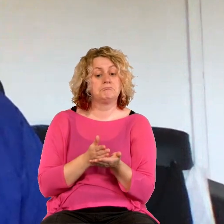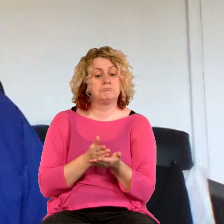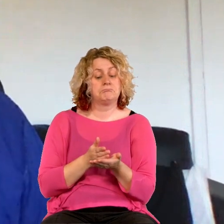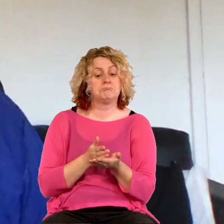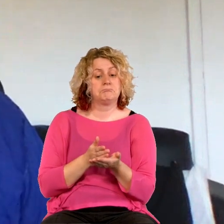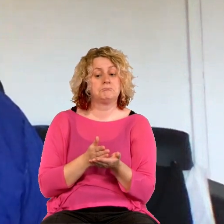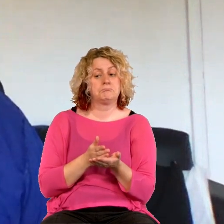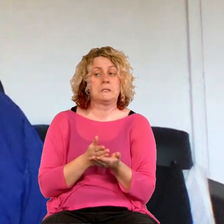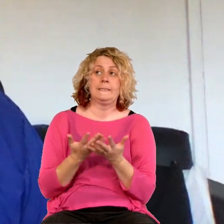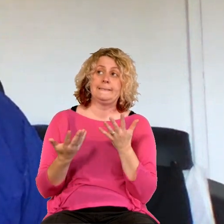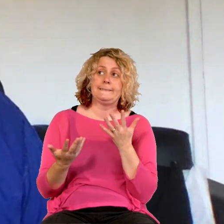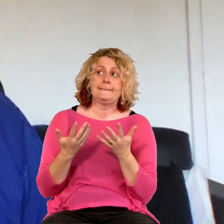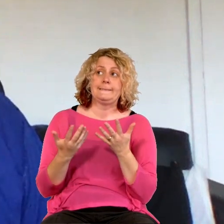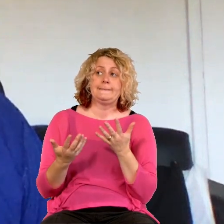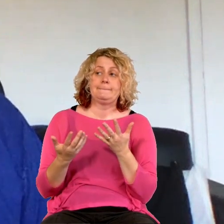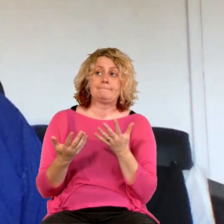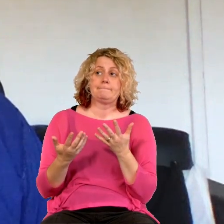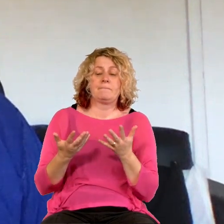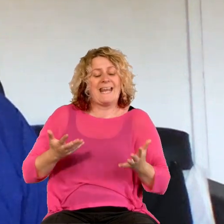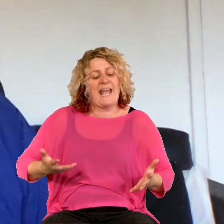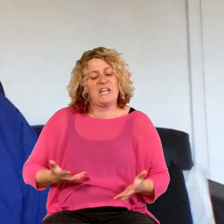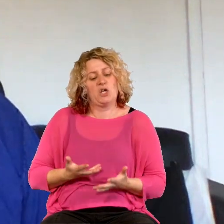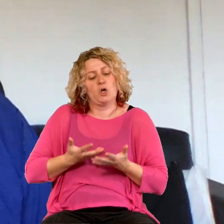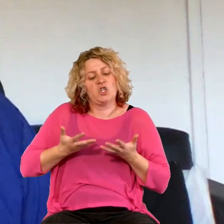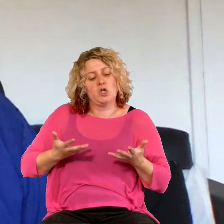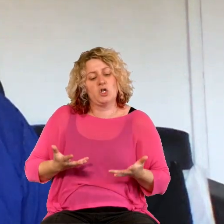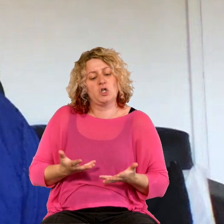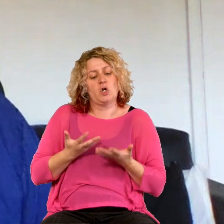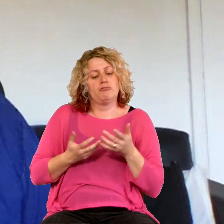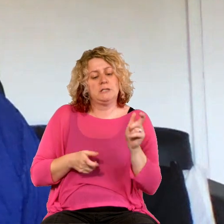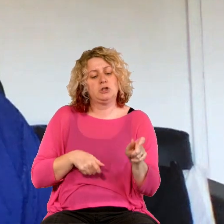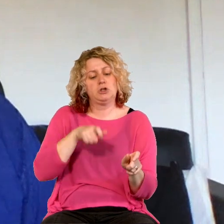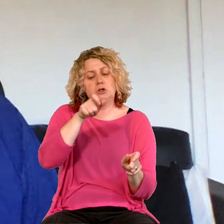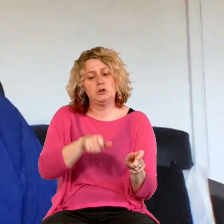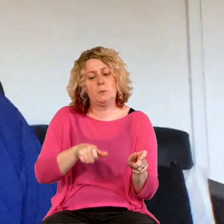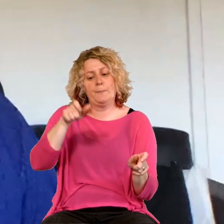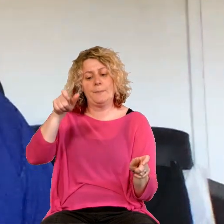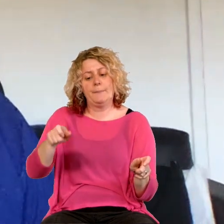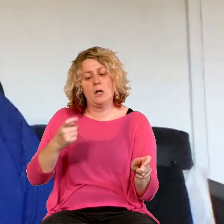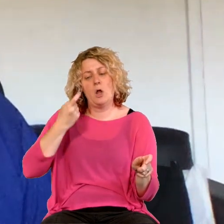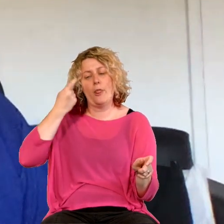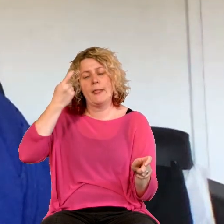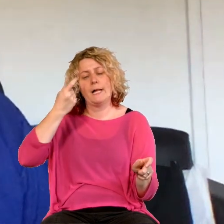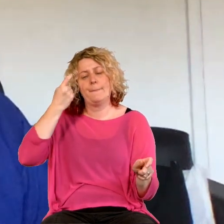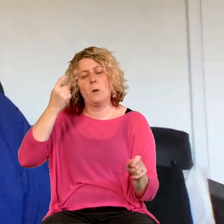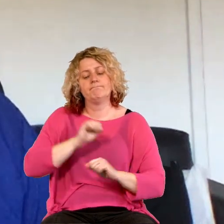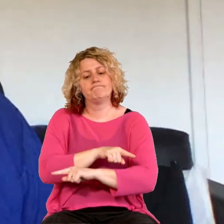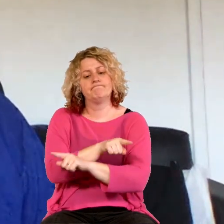encourage people to consider carefully their expectations.